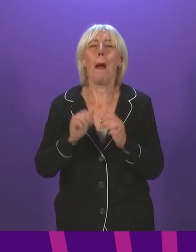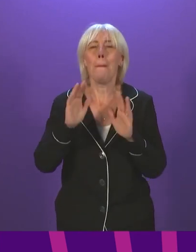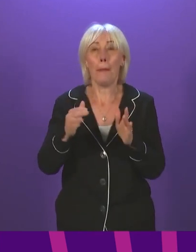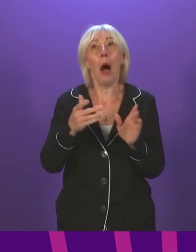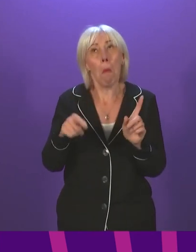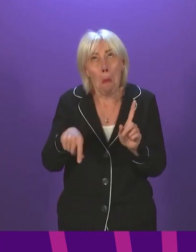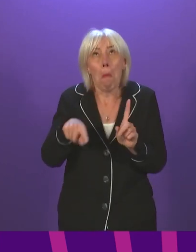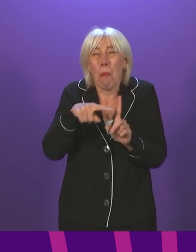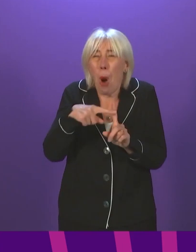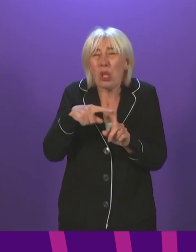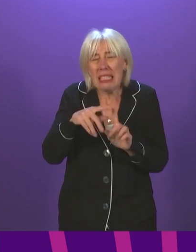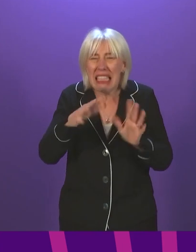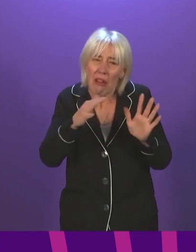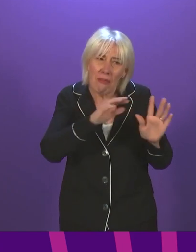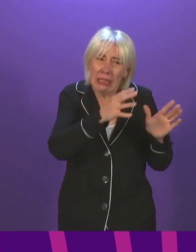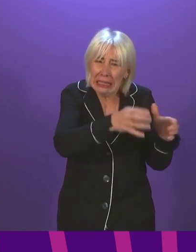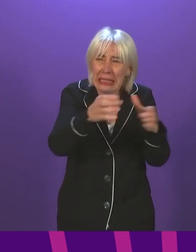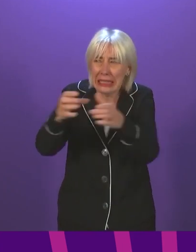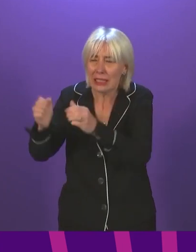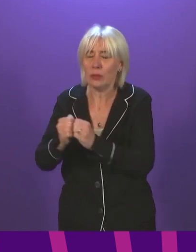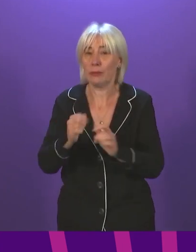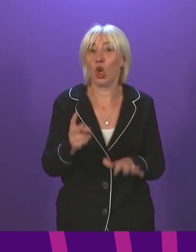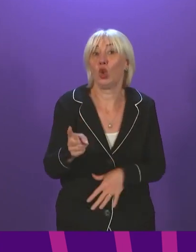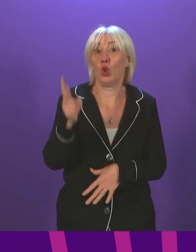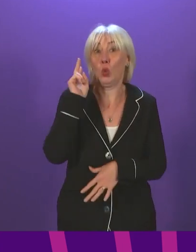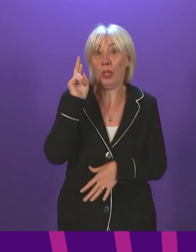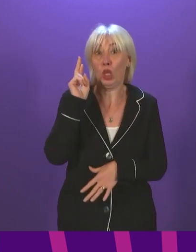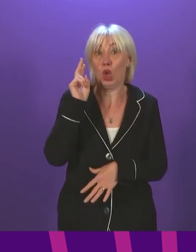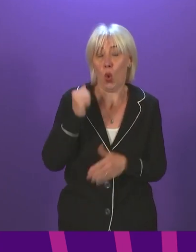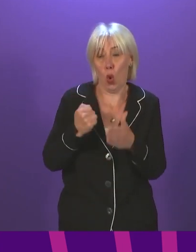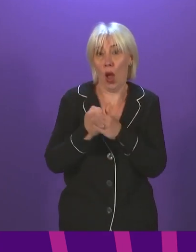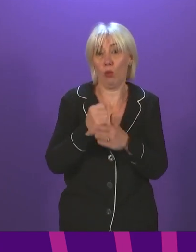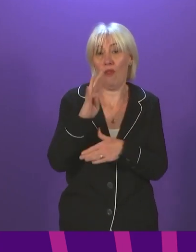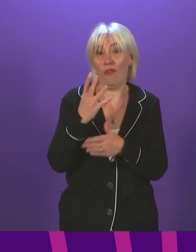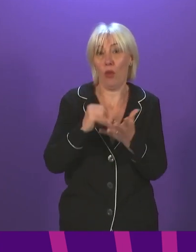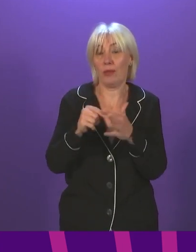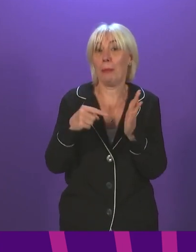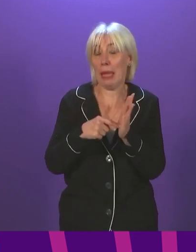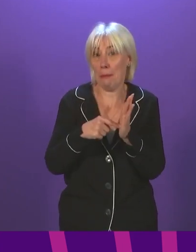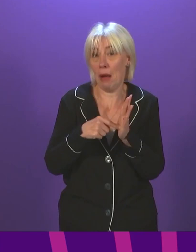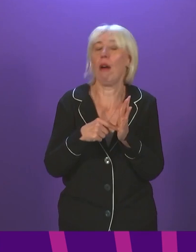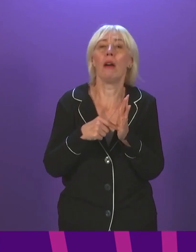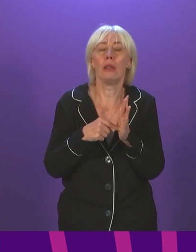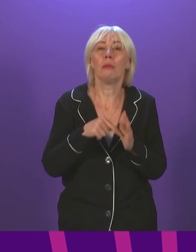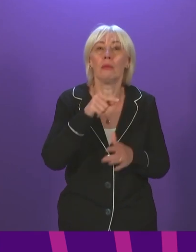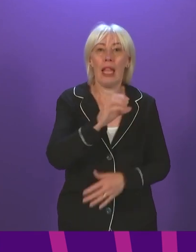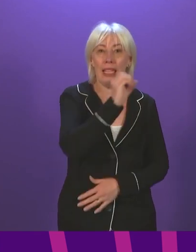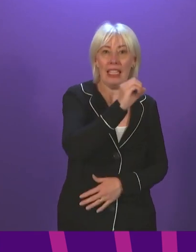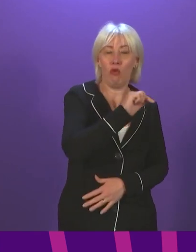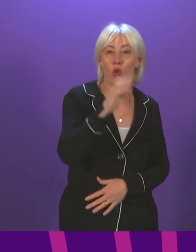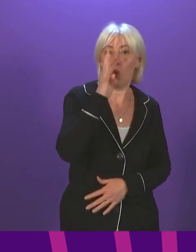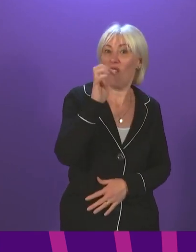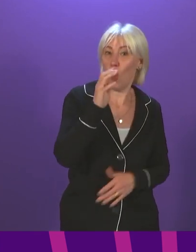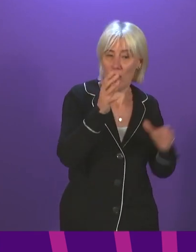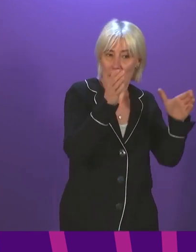positive signs now in all of them. Two weeks ago, in the week to 4th September, the number of cases in the 0 to